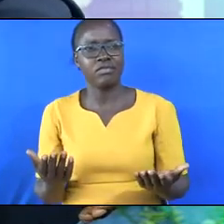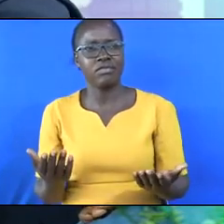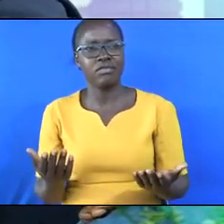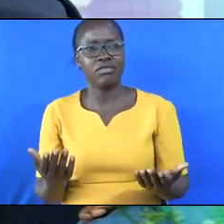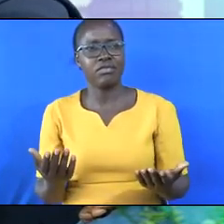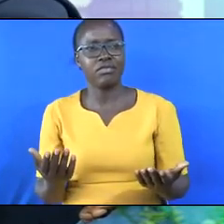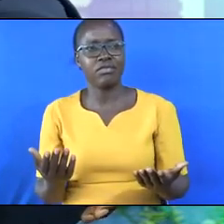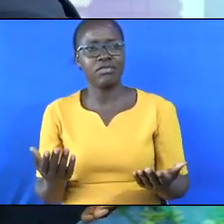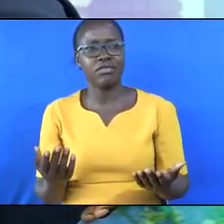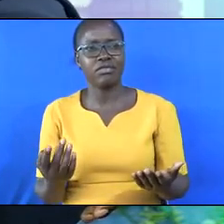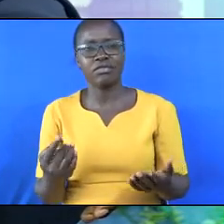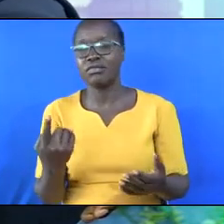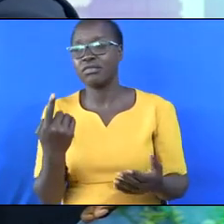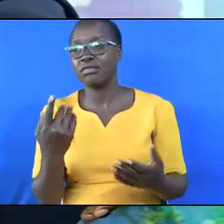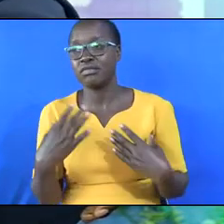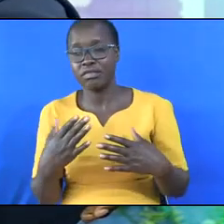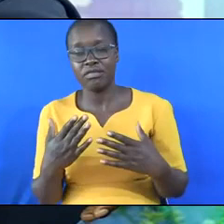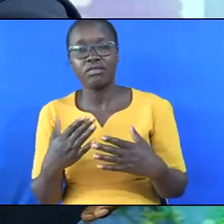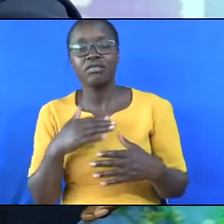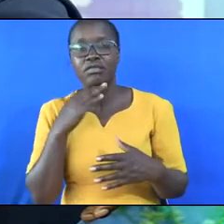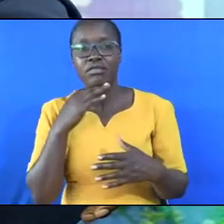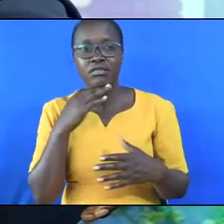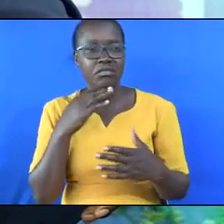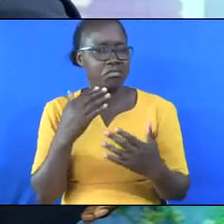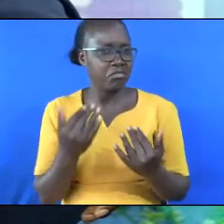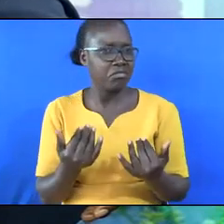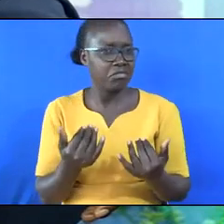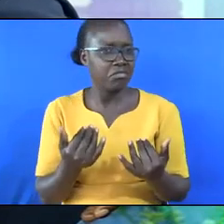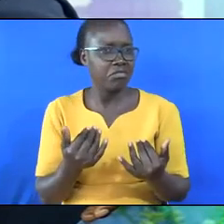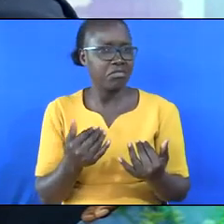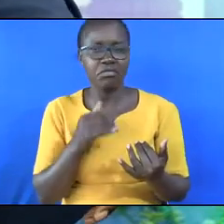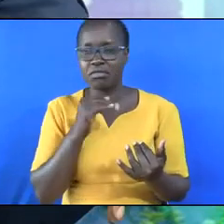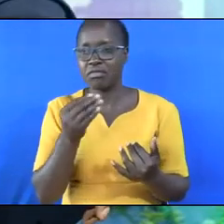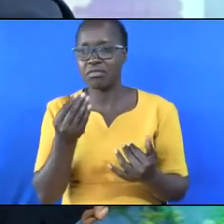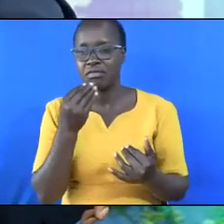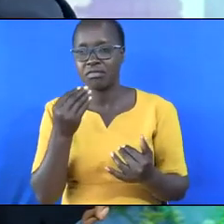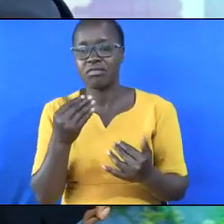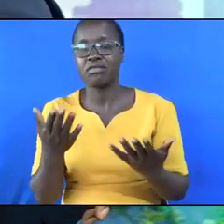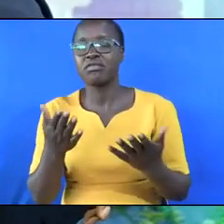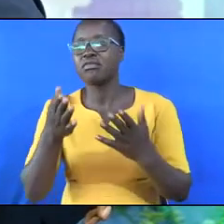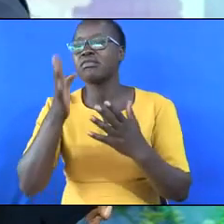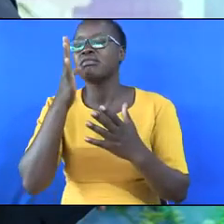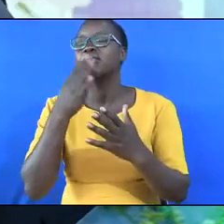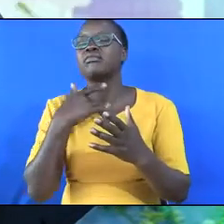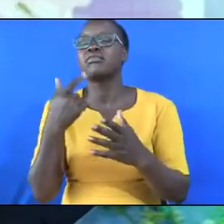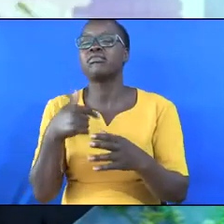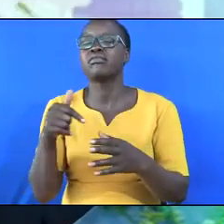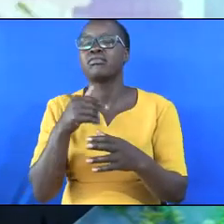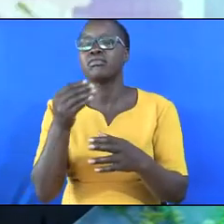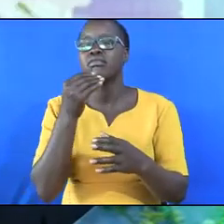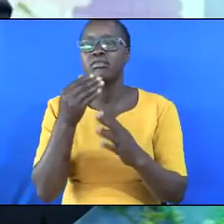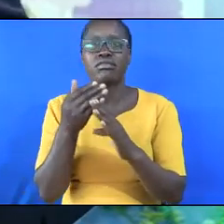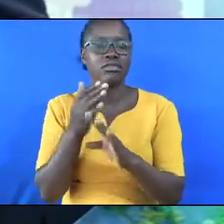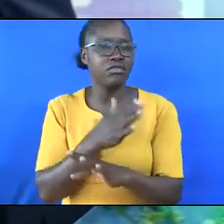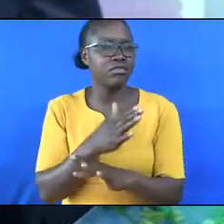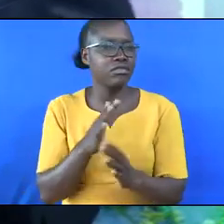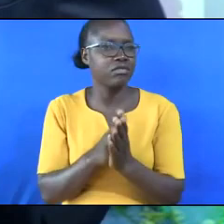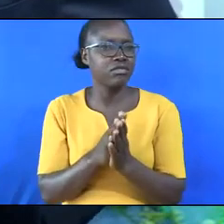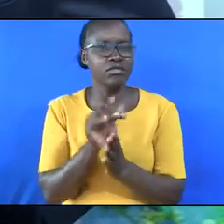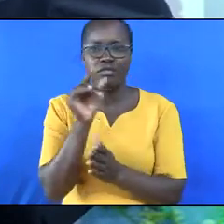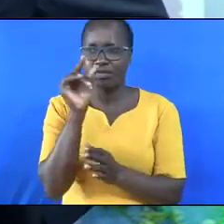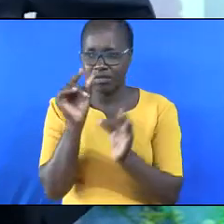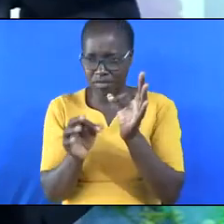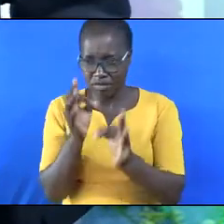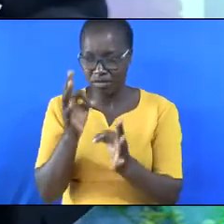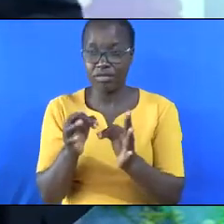people are dying of all kinds of diseases. We are not eating the way God told us to eat. I want to say that if we were